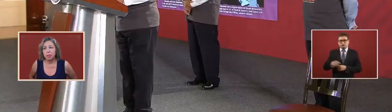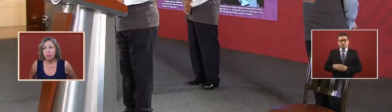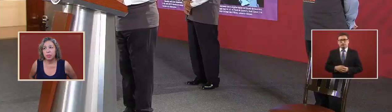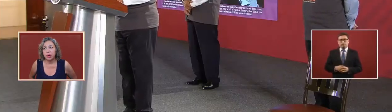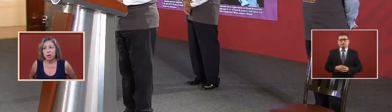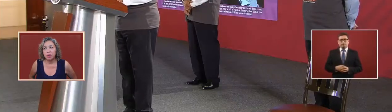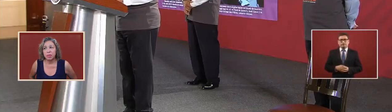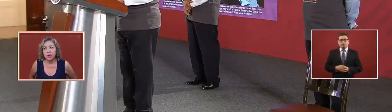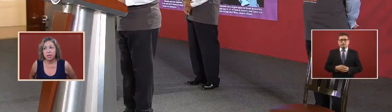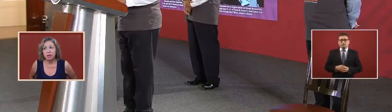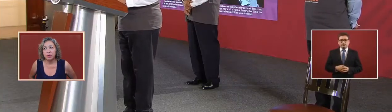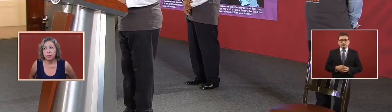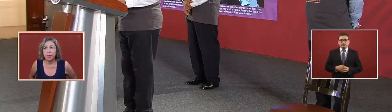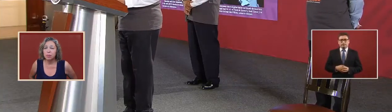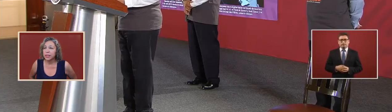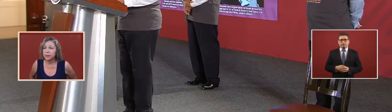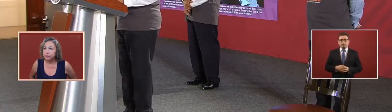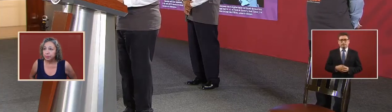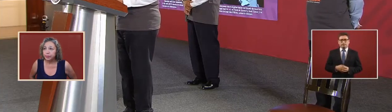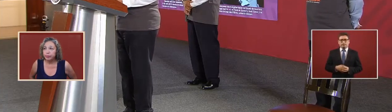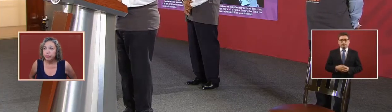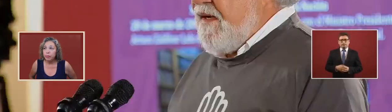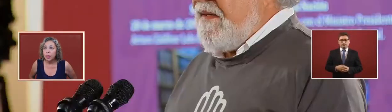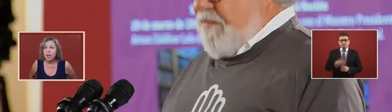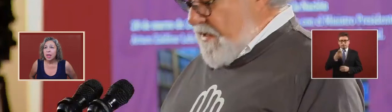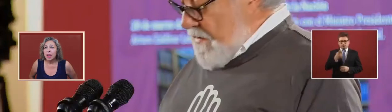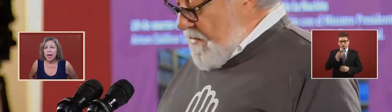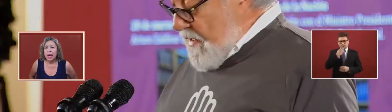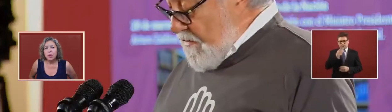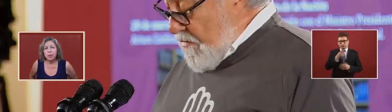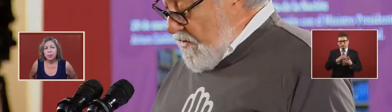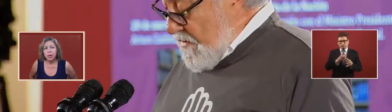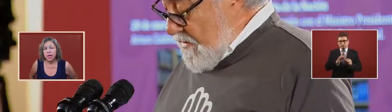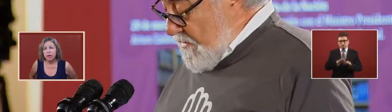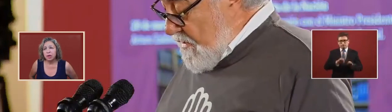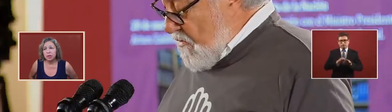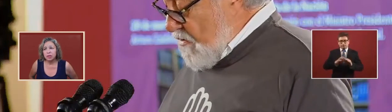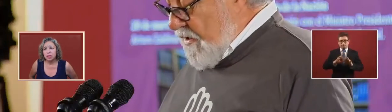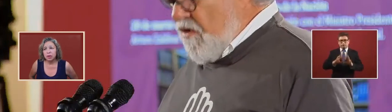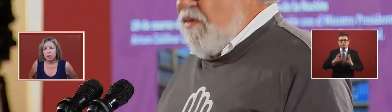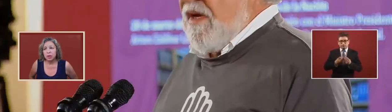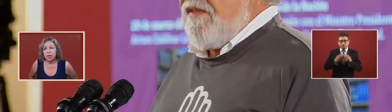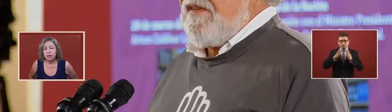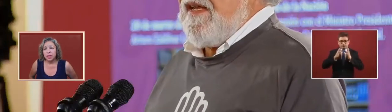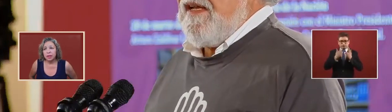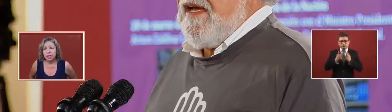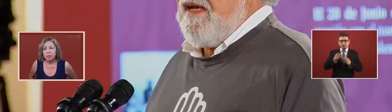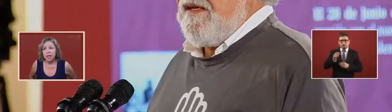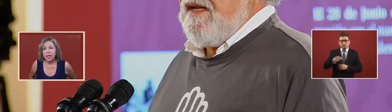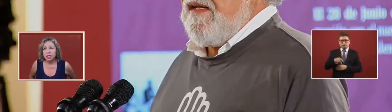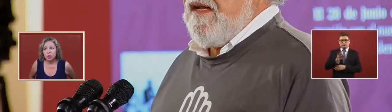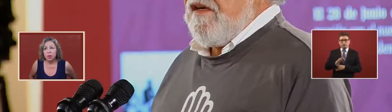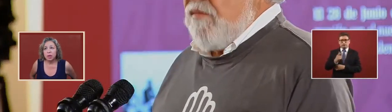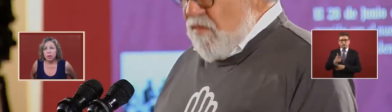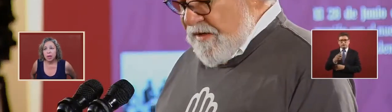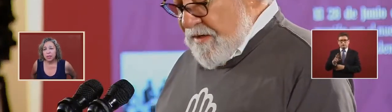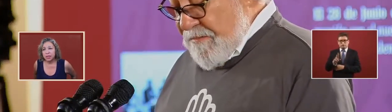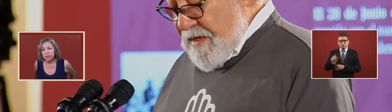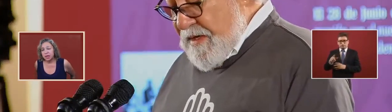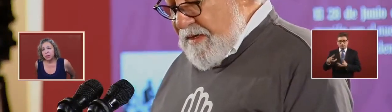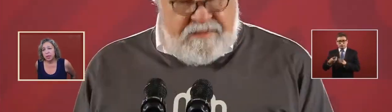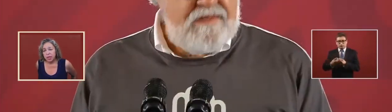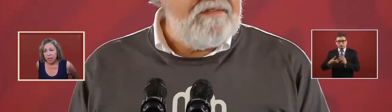procurement of the republic i want to point out also that the meetings were